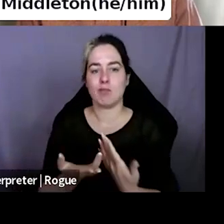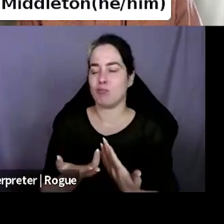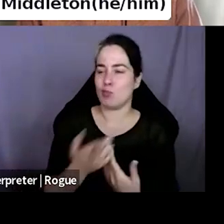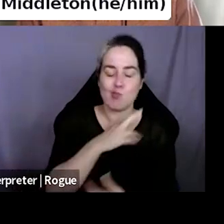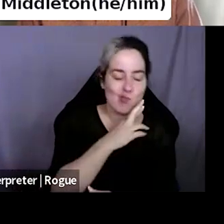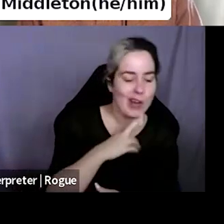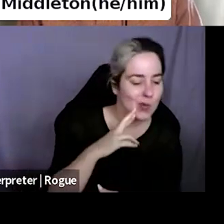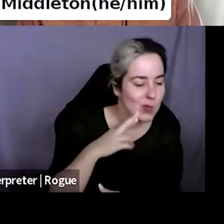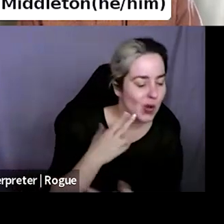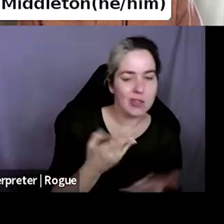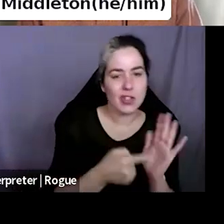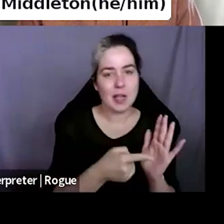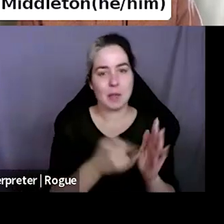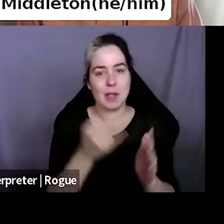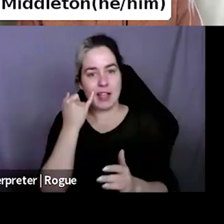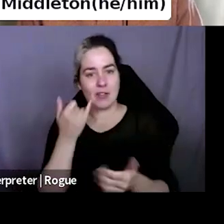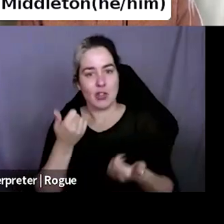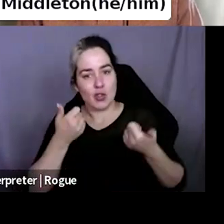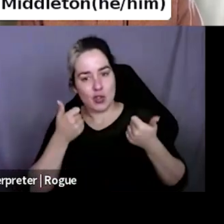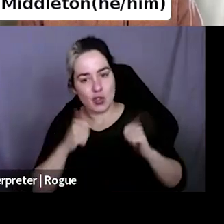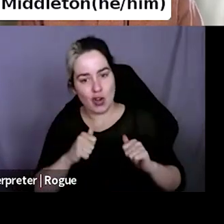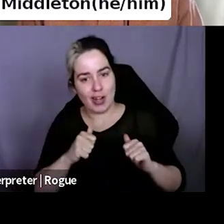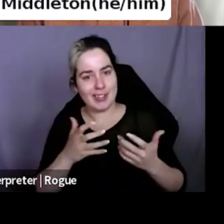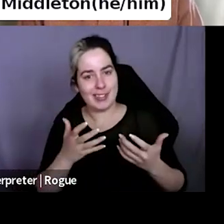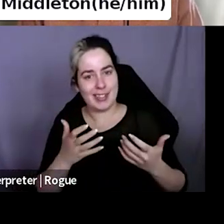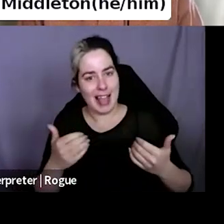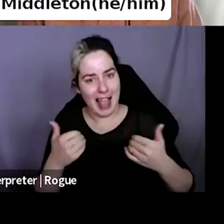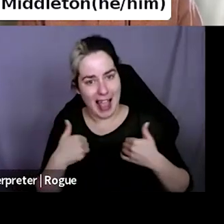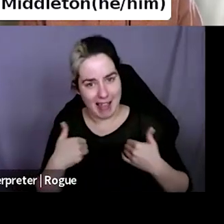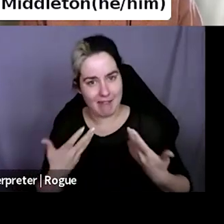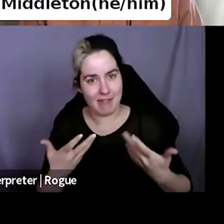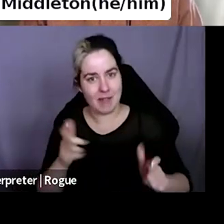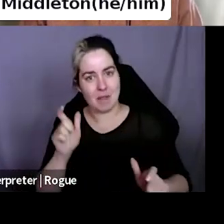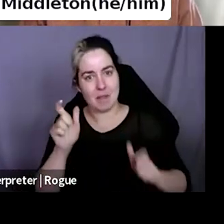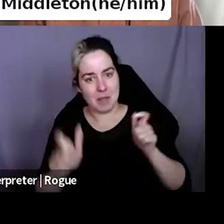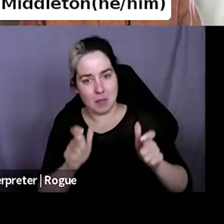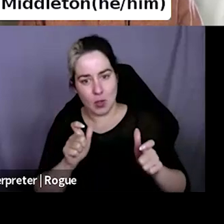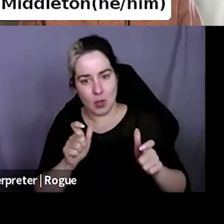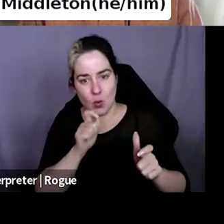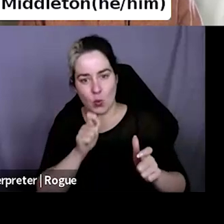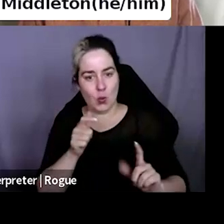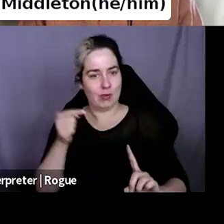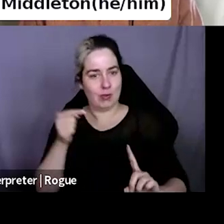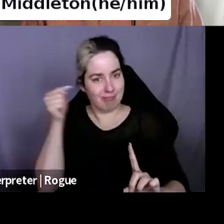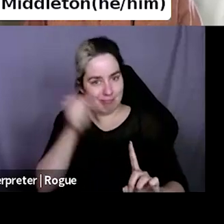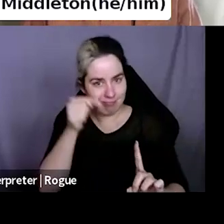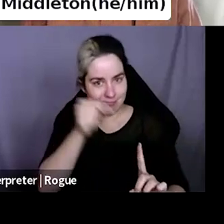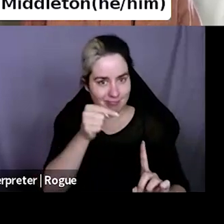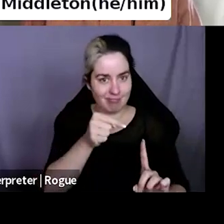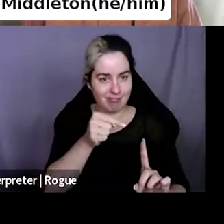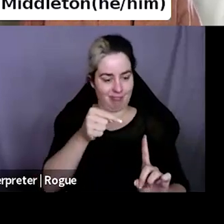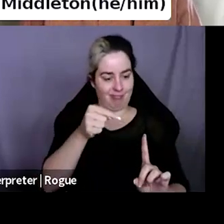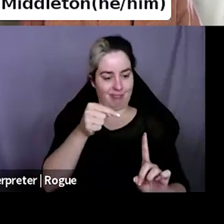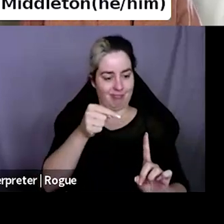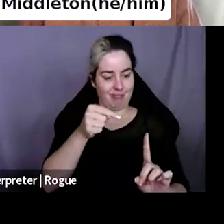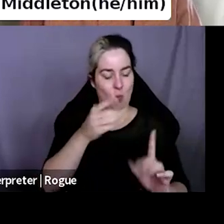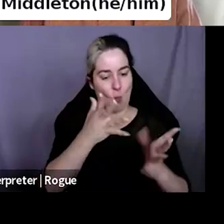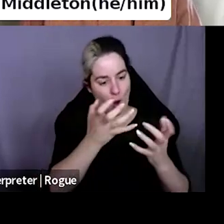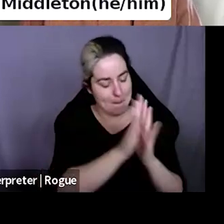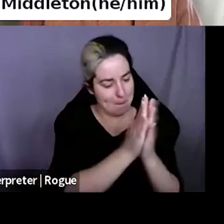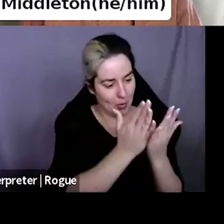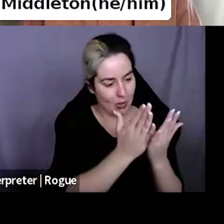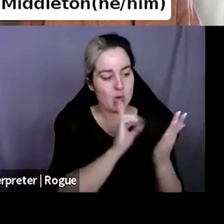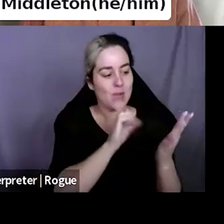sub 40 year olds for book clubs, um, alcoholic, uh, revolved events tend to go a little better.